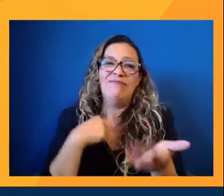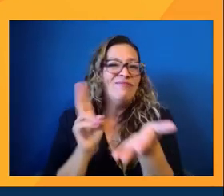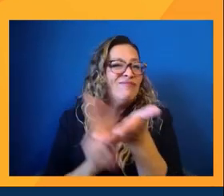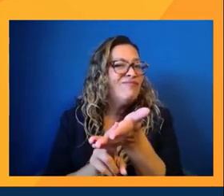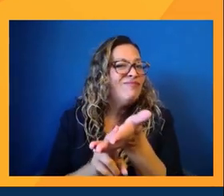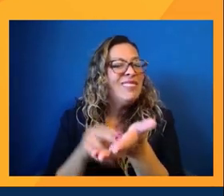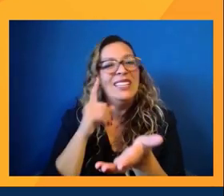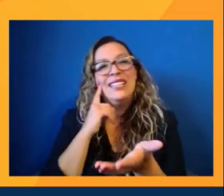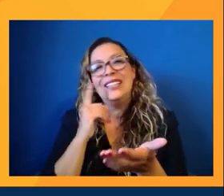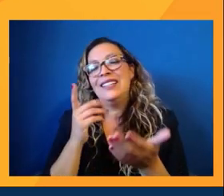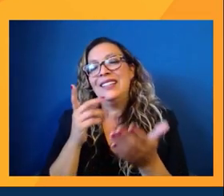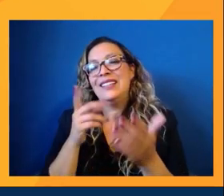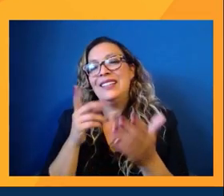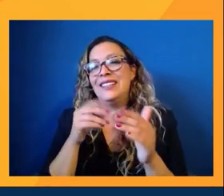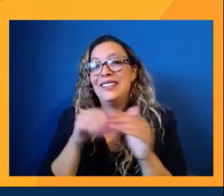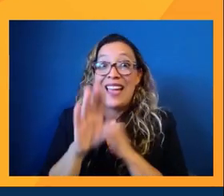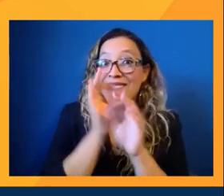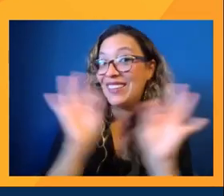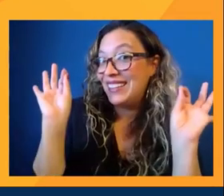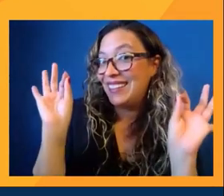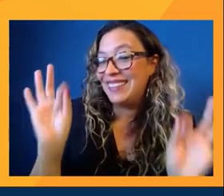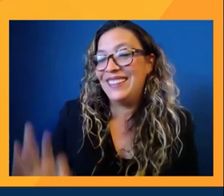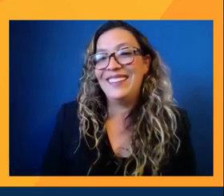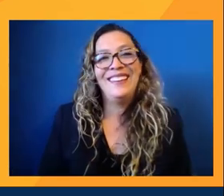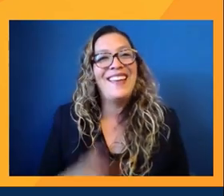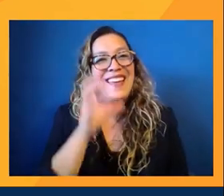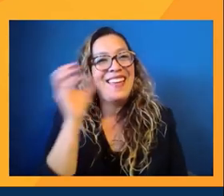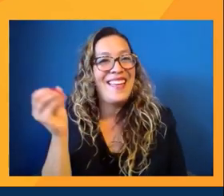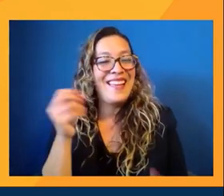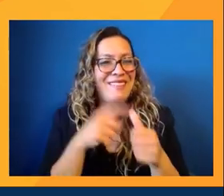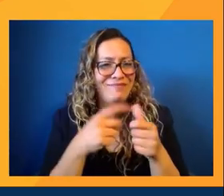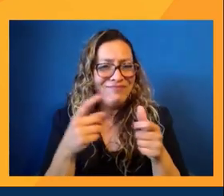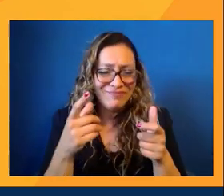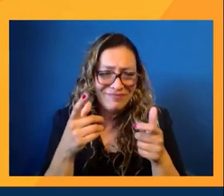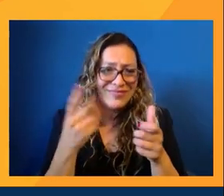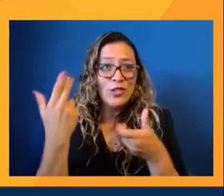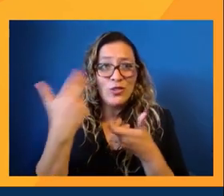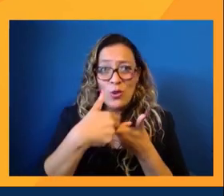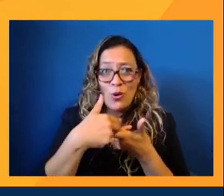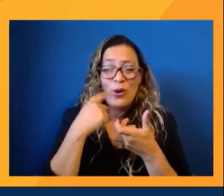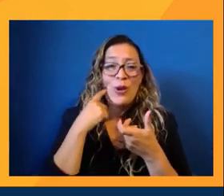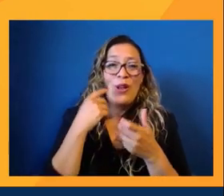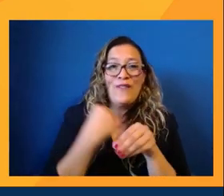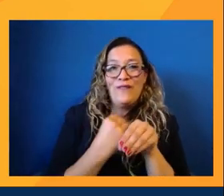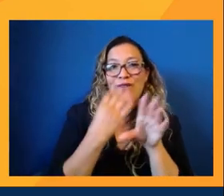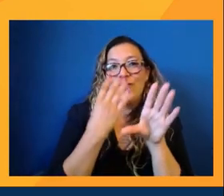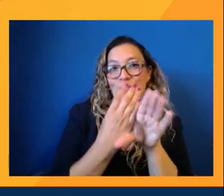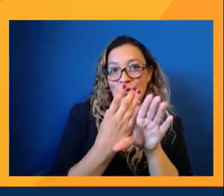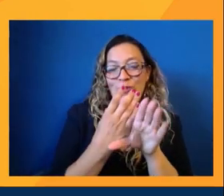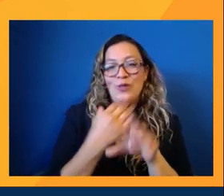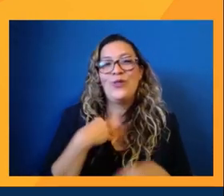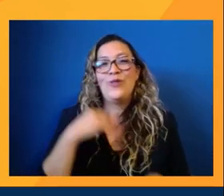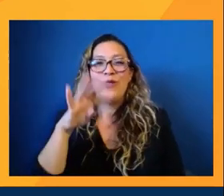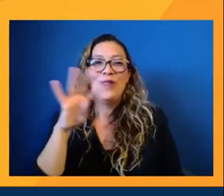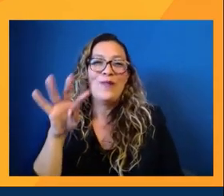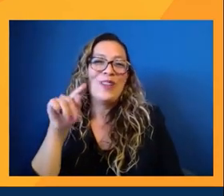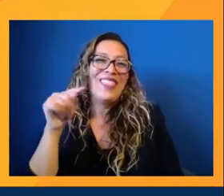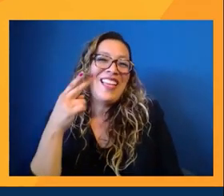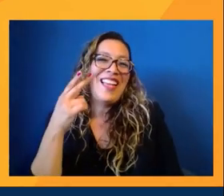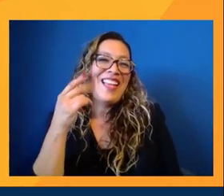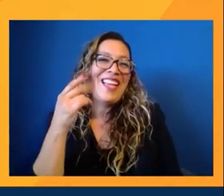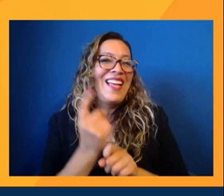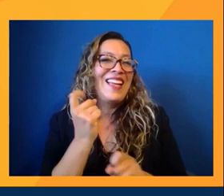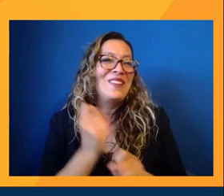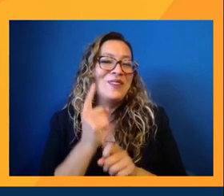super easy and it's free. Um, and then of course, join our virtual 44th annual awards, gala, gala,